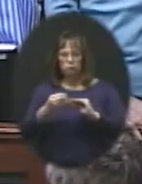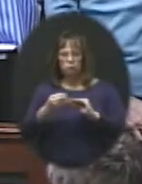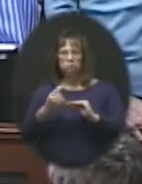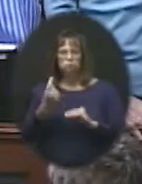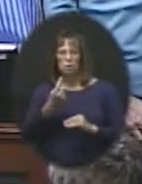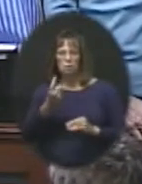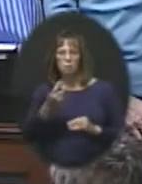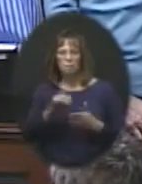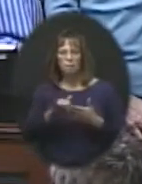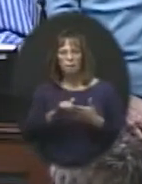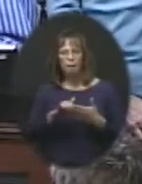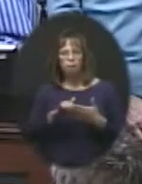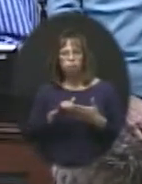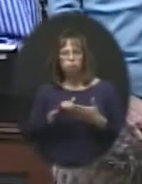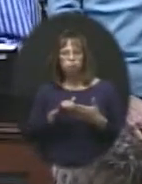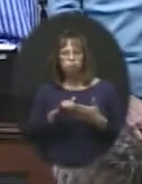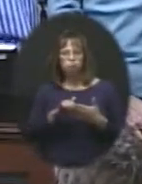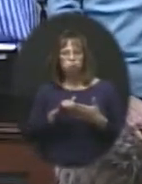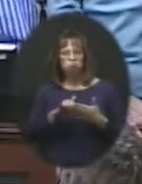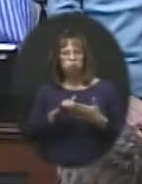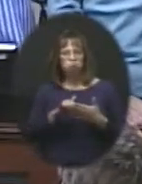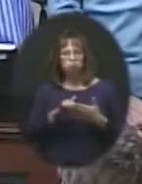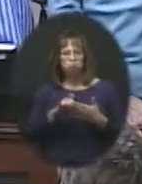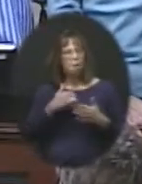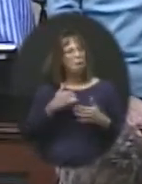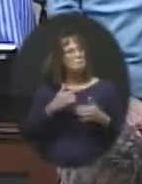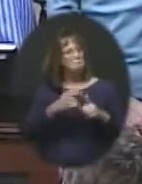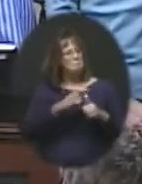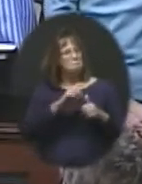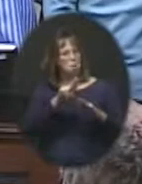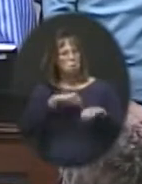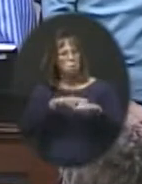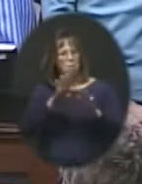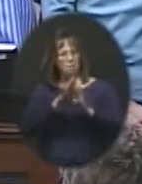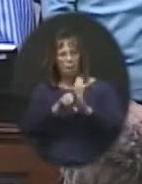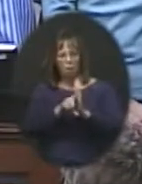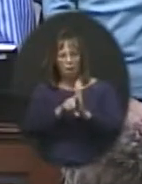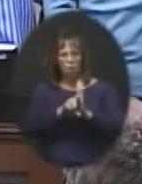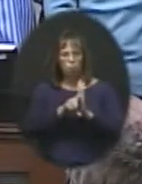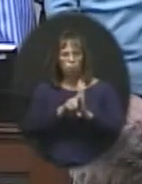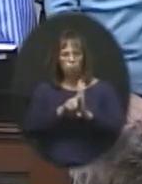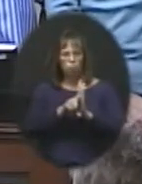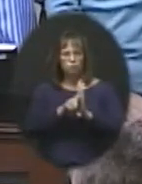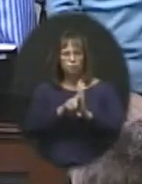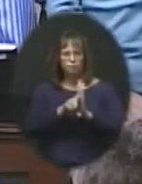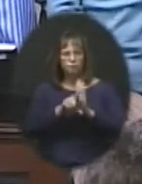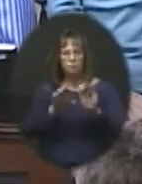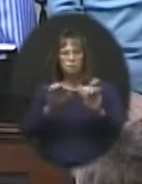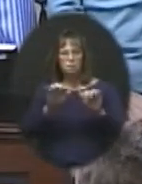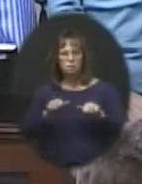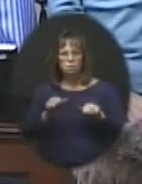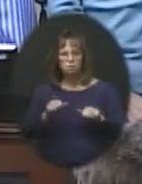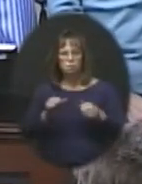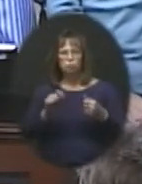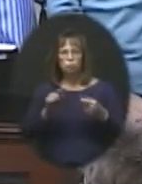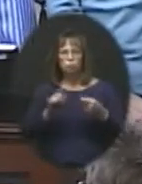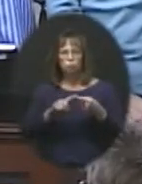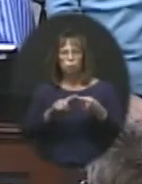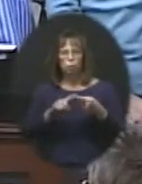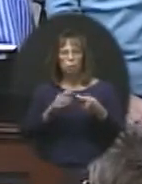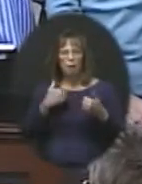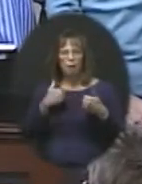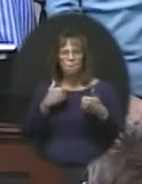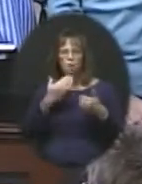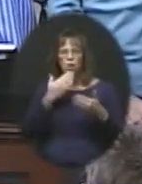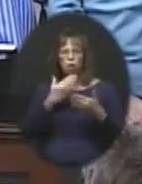you know, comes from a typical background, is able to get a